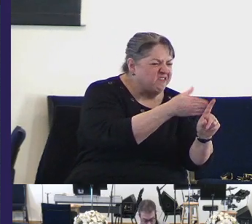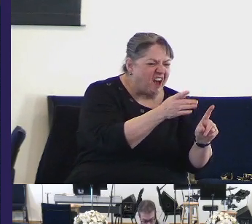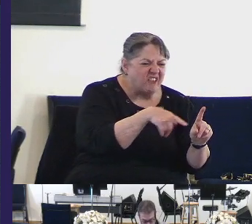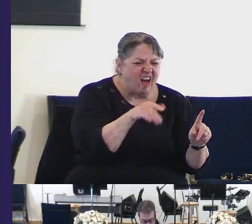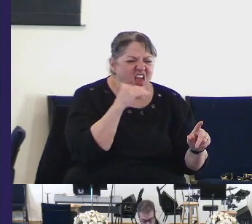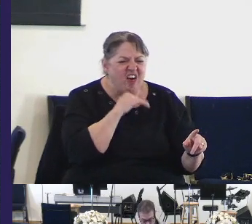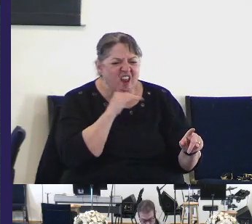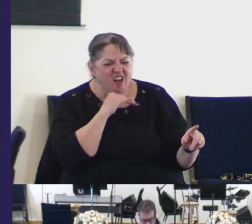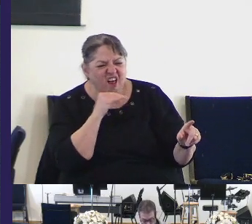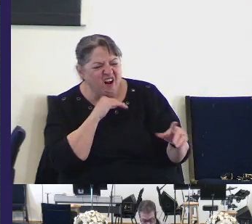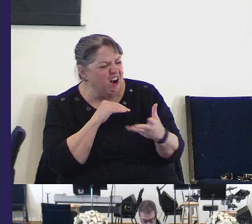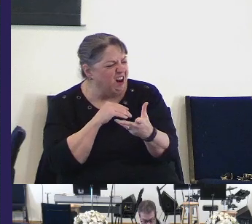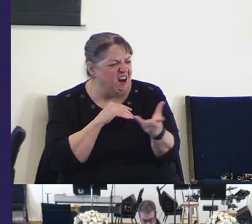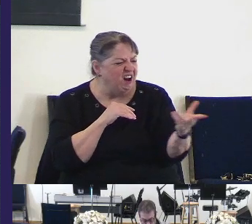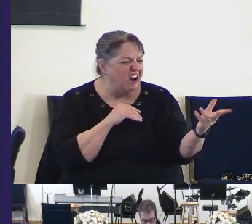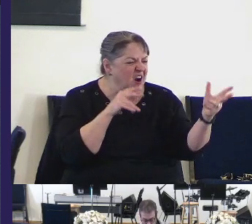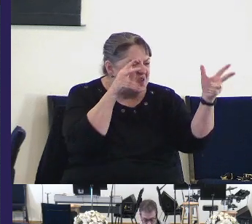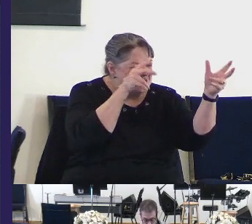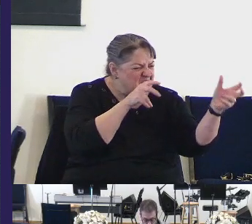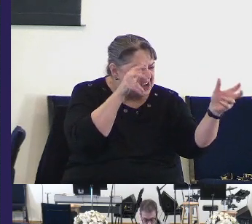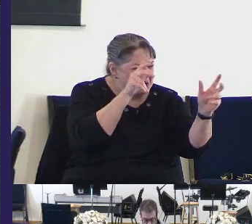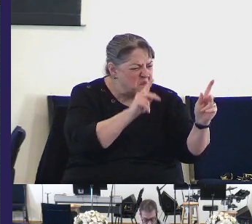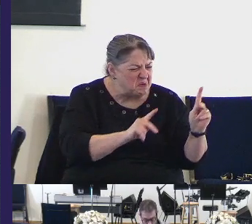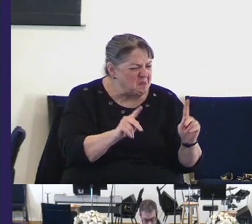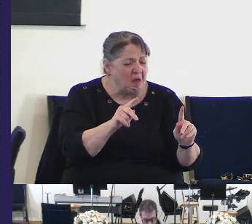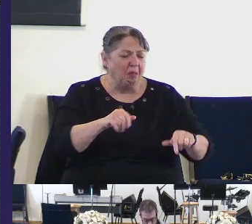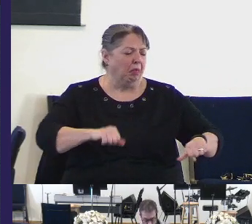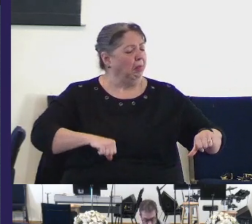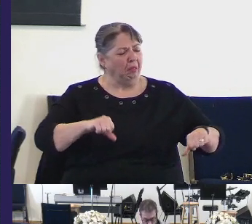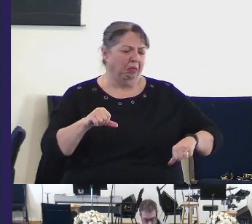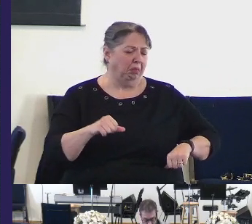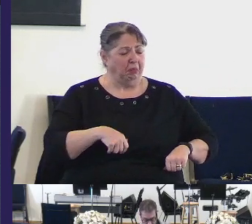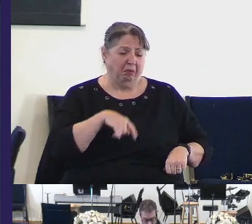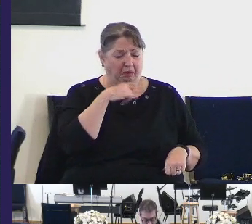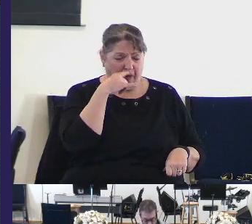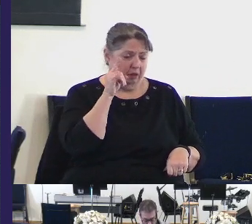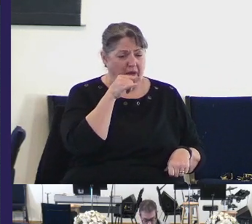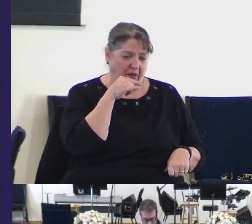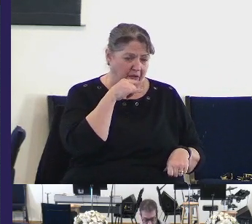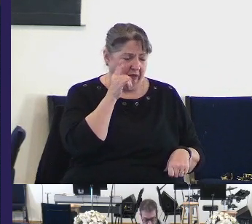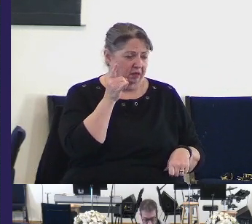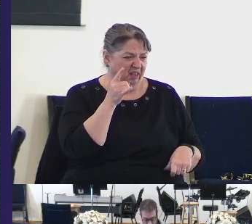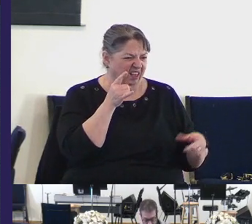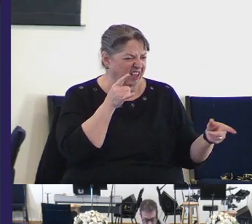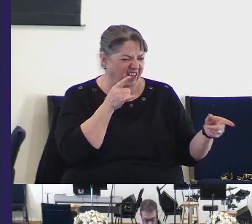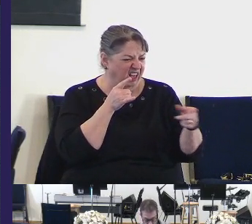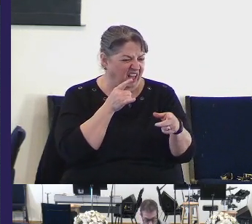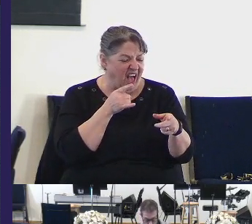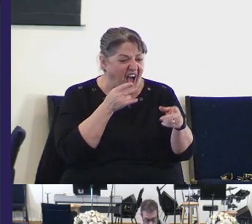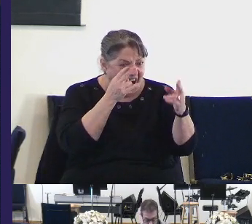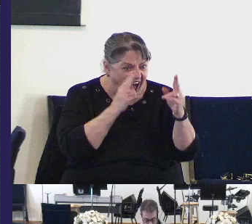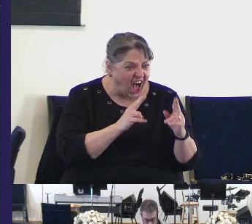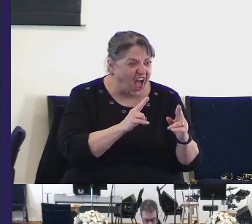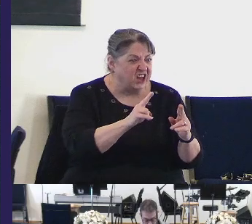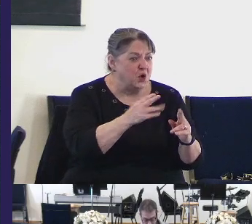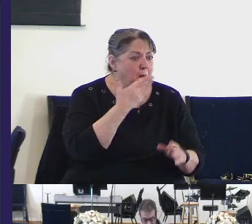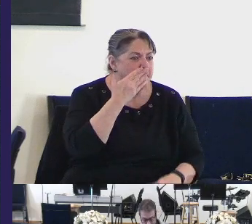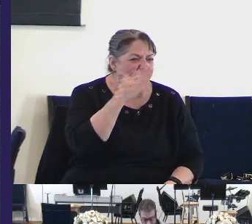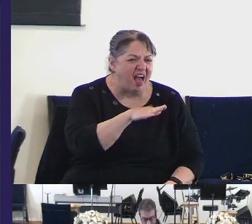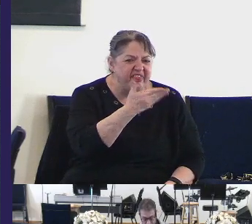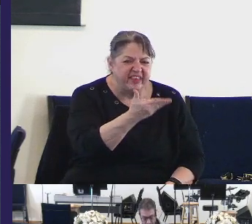deception. The wicked freely strut about when what is vile is honored among people.